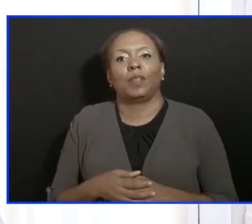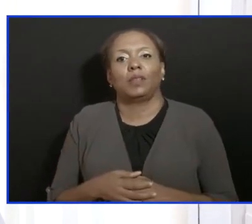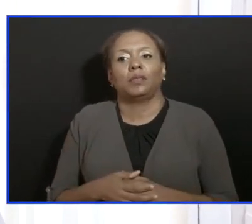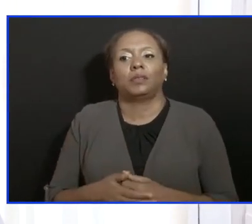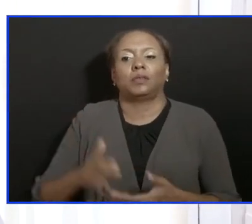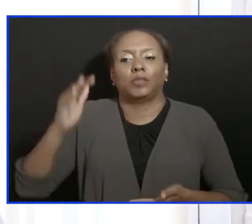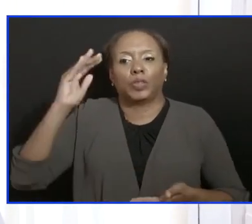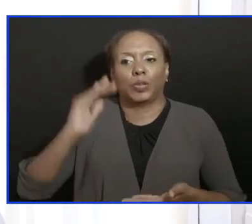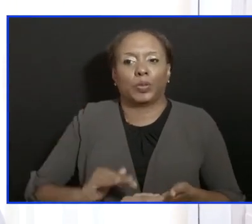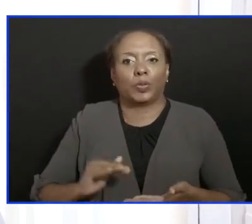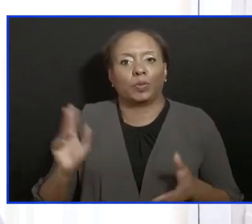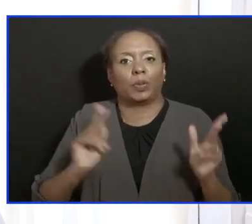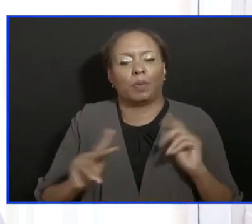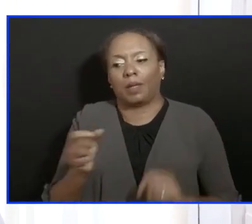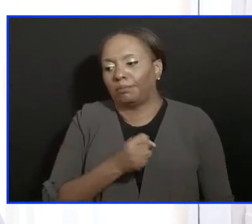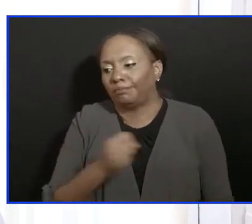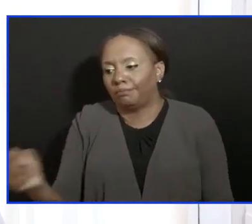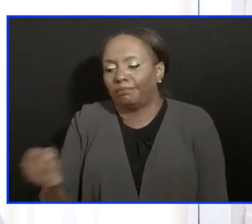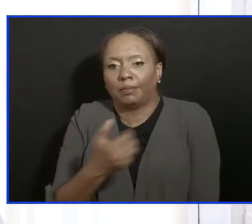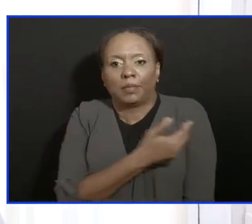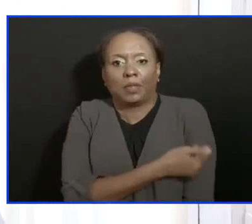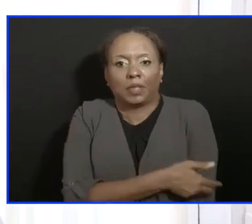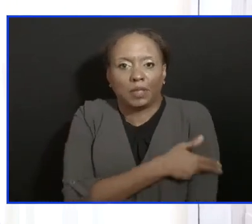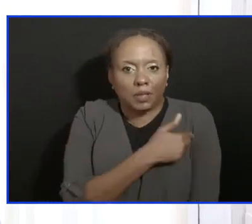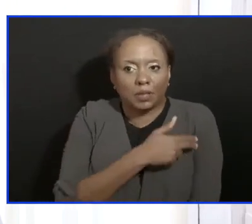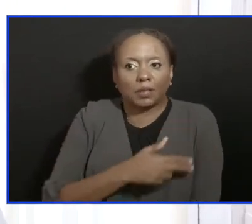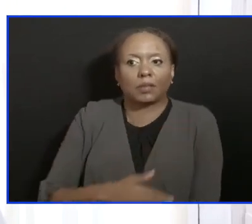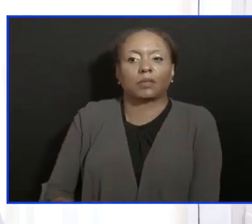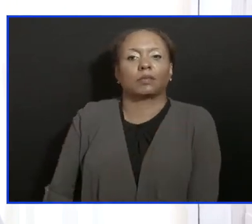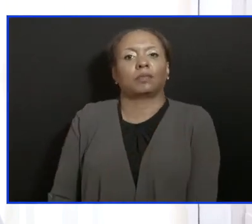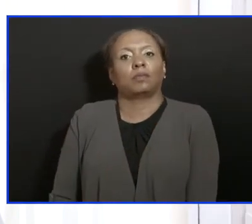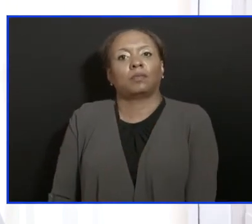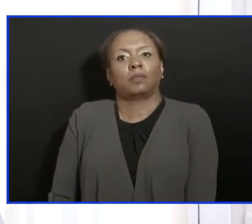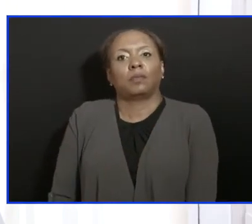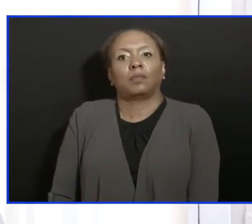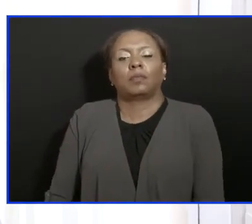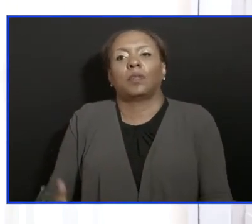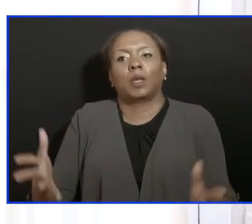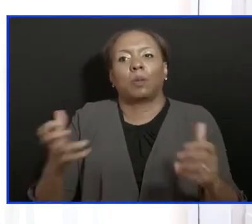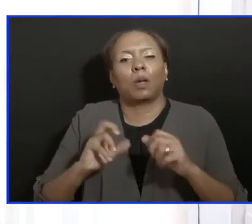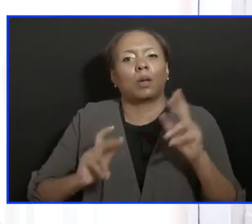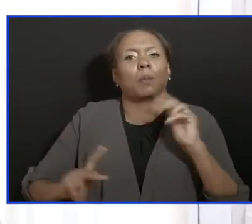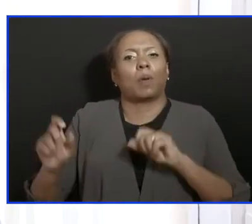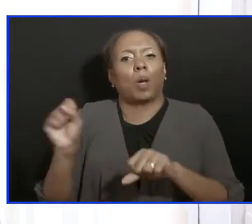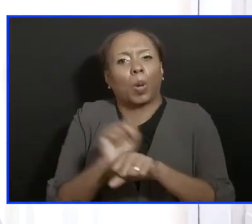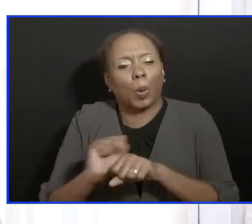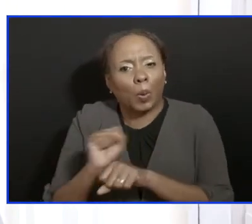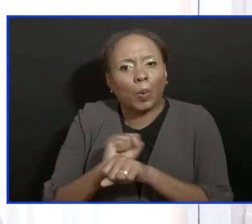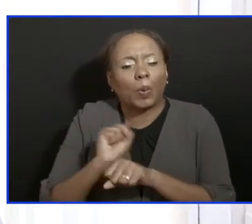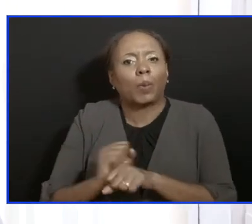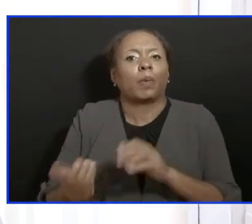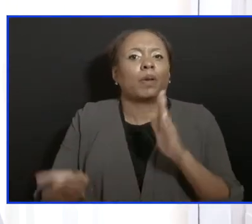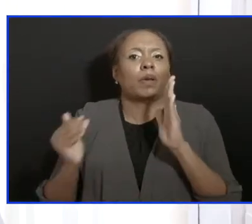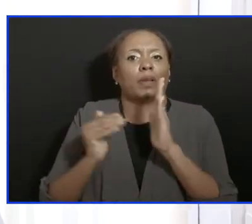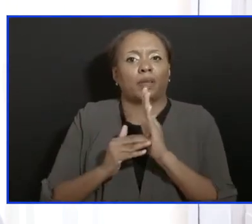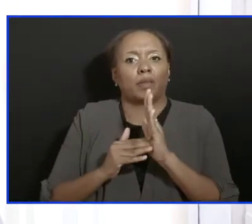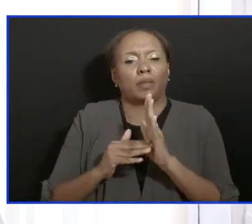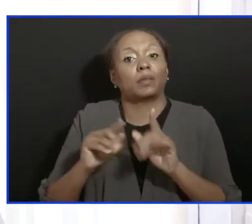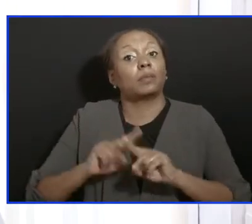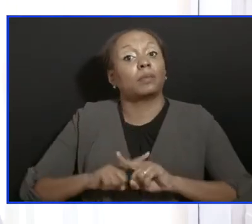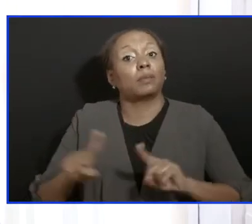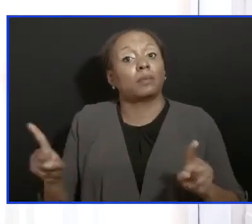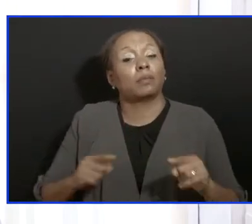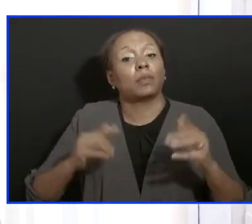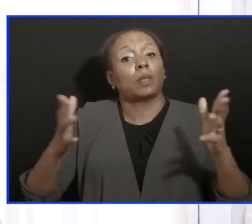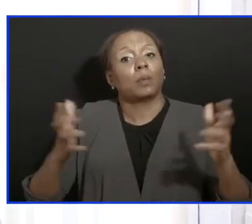hospitalization. Which is to get people working as far as possible again. But at the same time, to do so in a way that